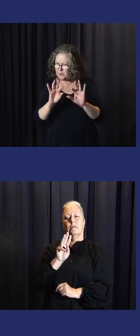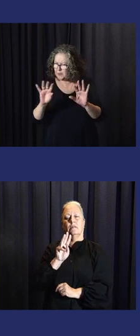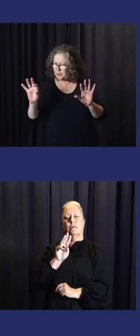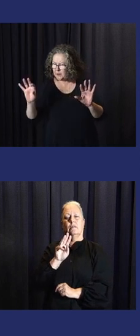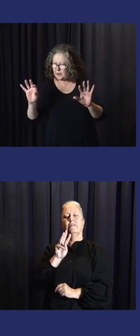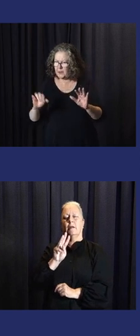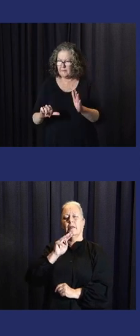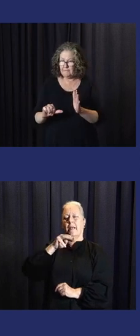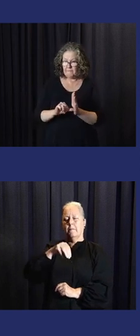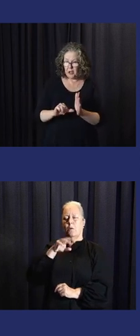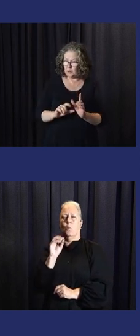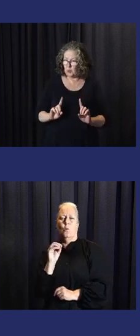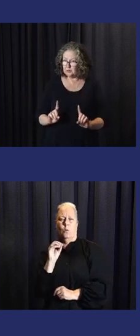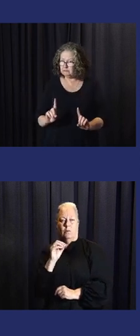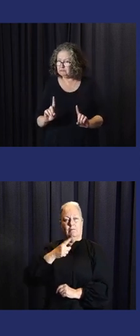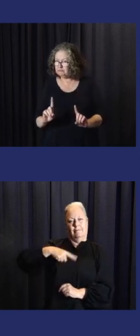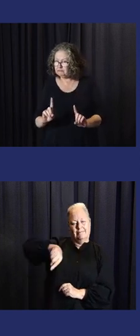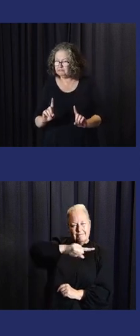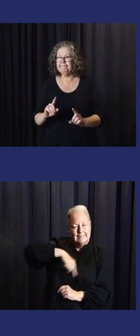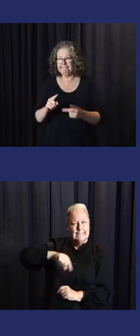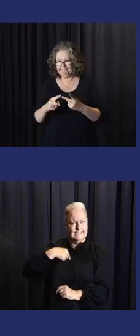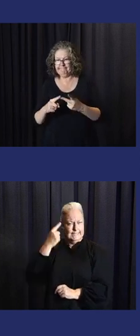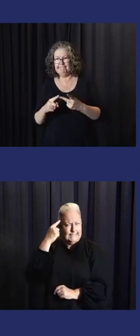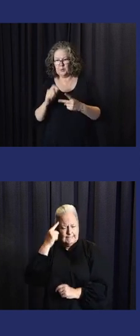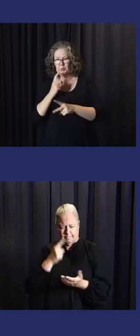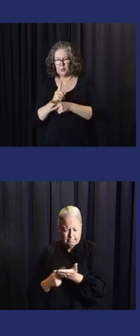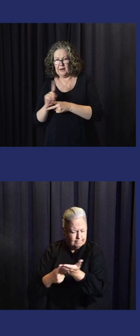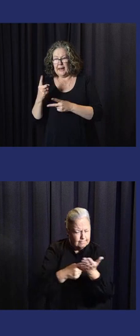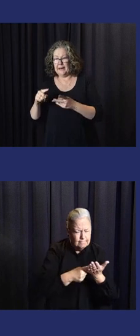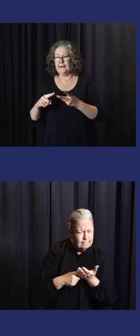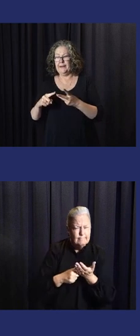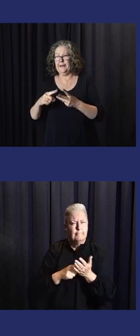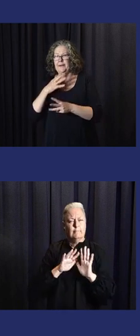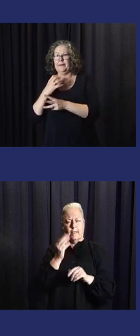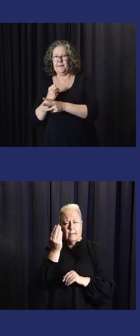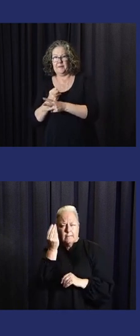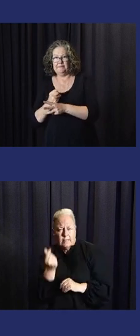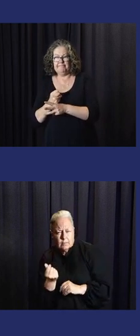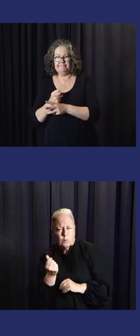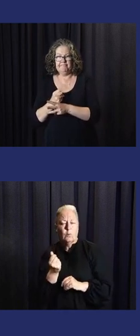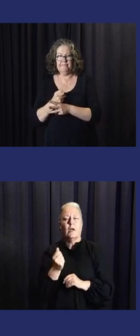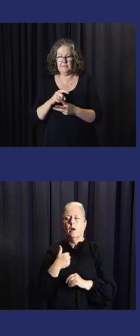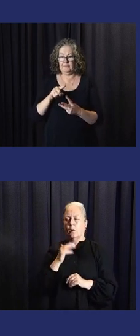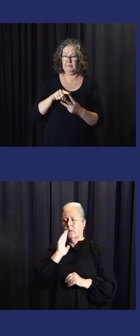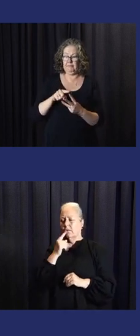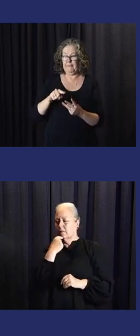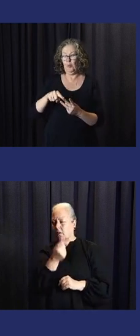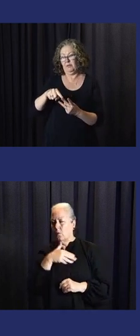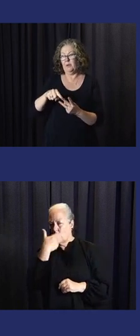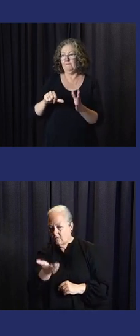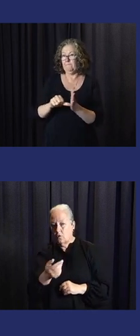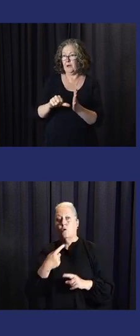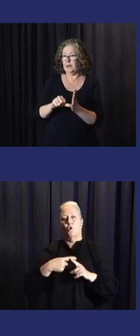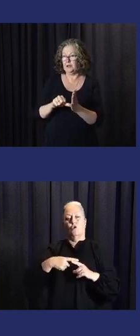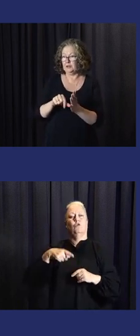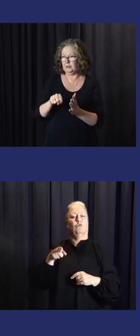that's our technical commissions from the WMO side who will need to develop that for us going forward. The financial arm, which I will talk about a little